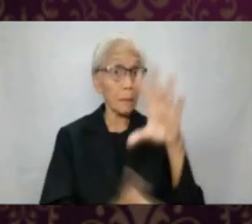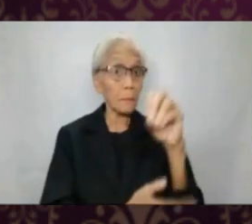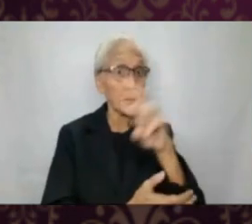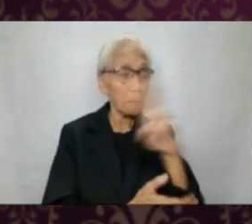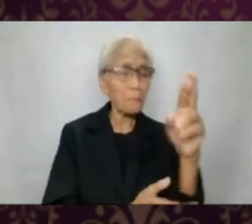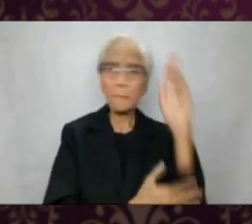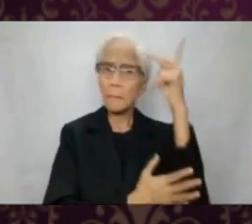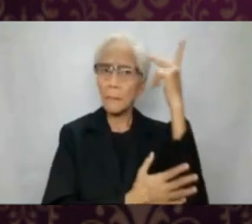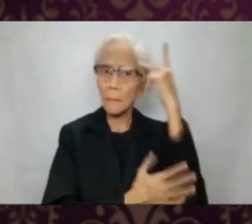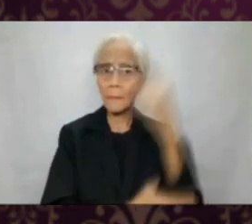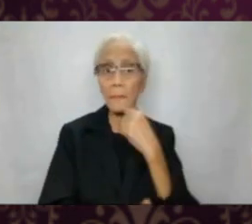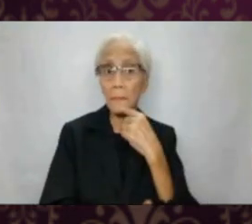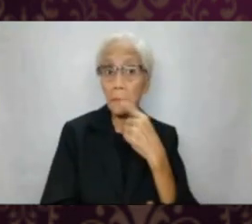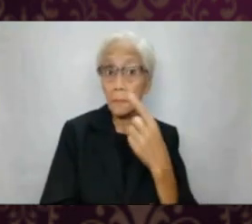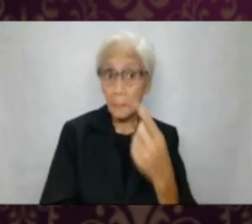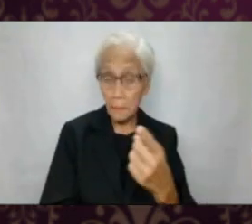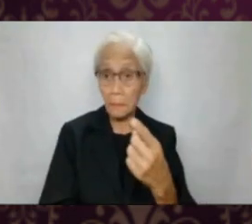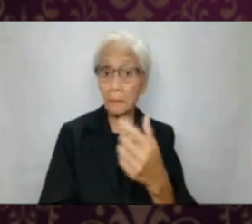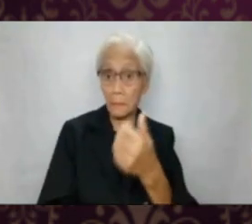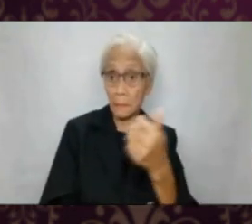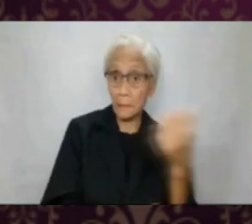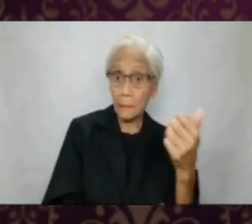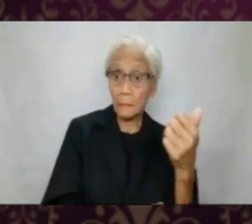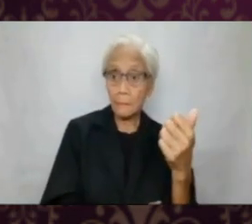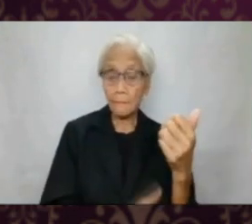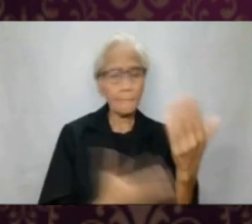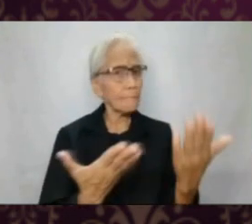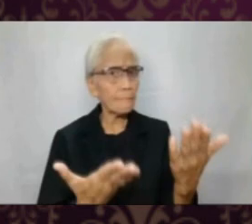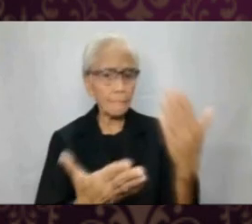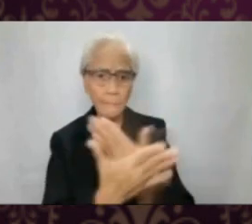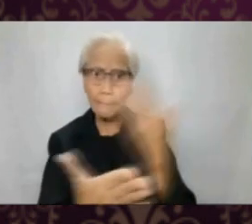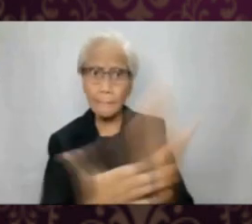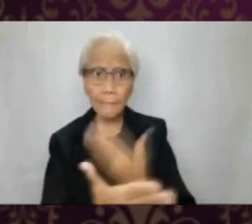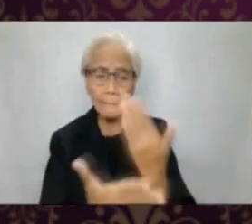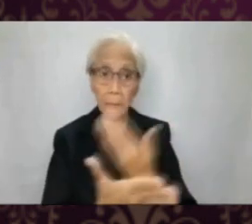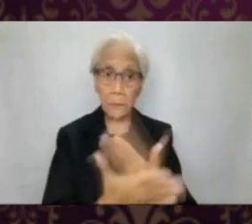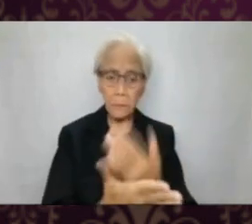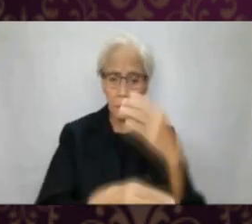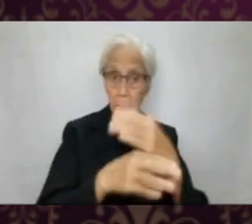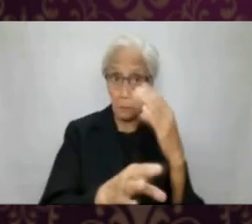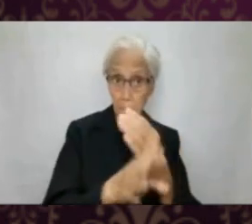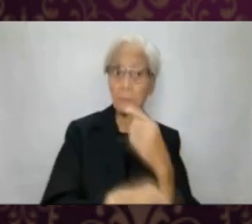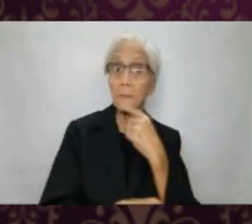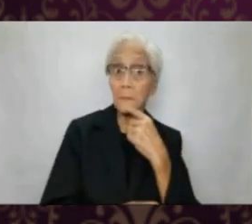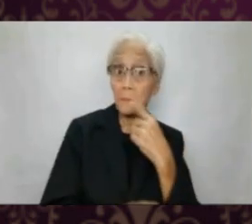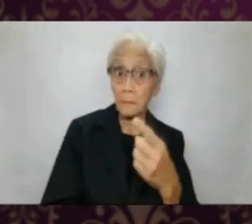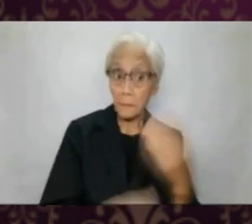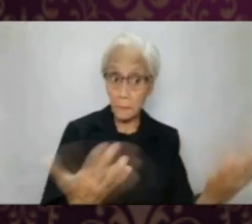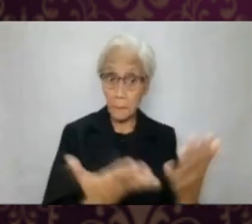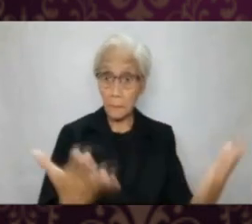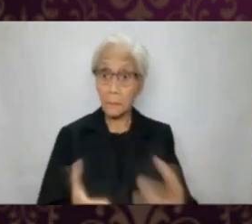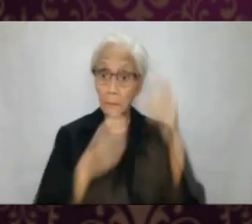In his second letter to the Corinthians, St. Paul tells us, whoever is in Christ is a new creation.